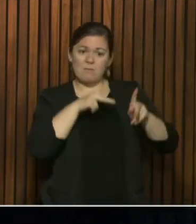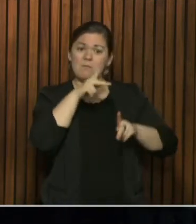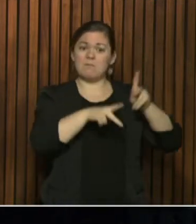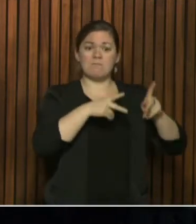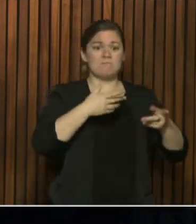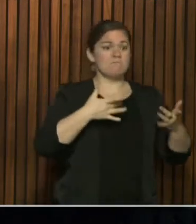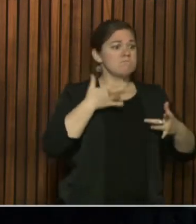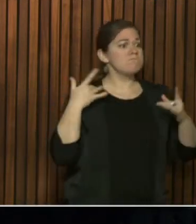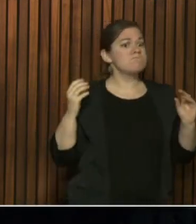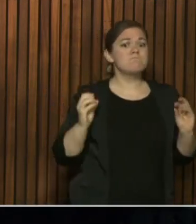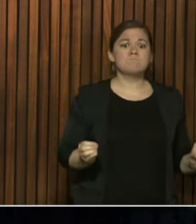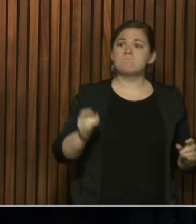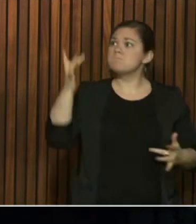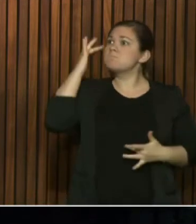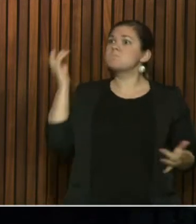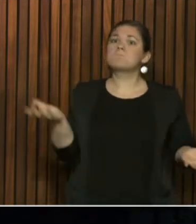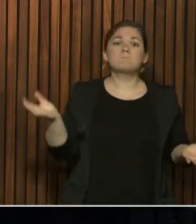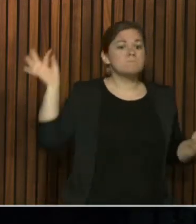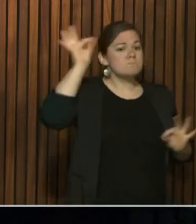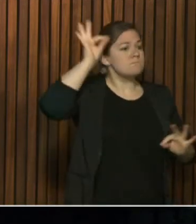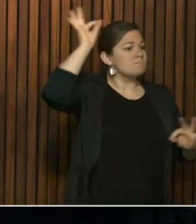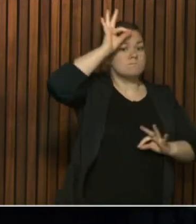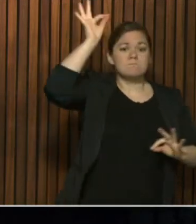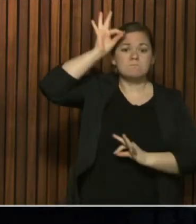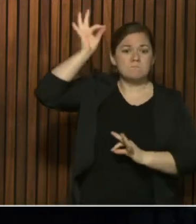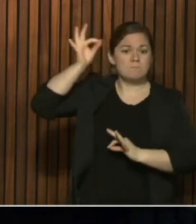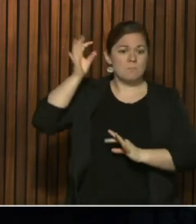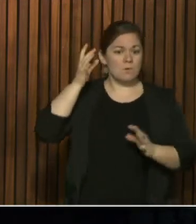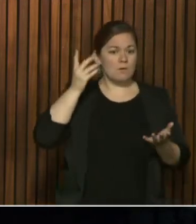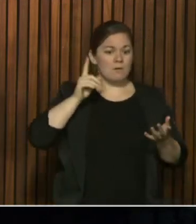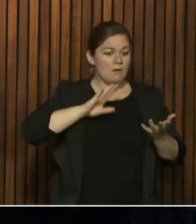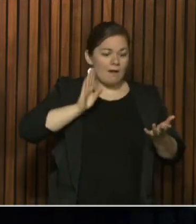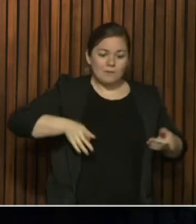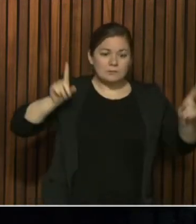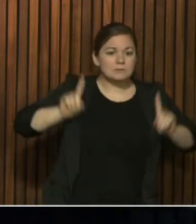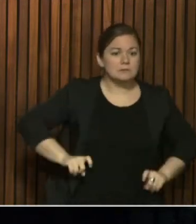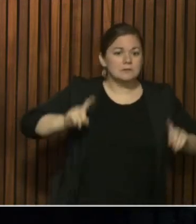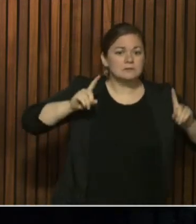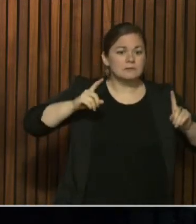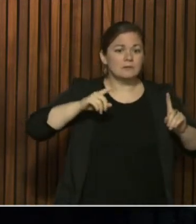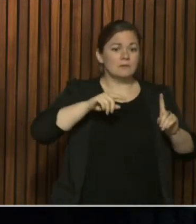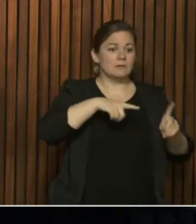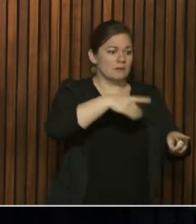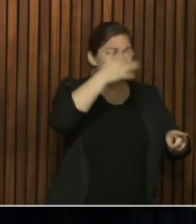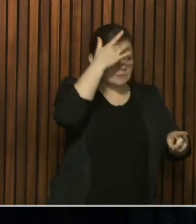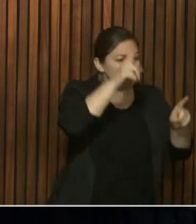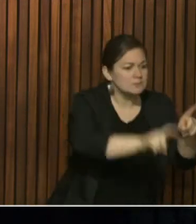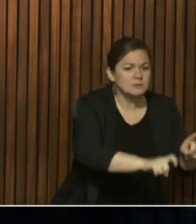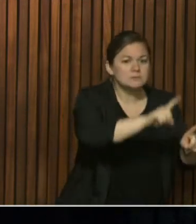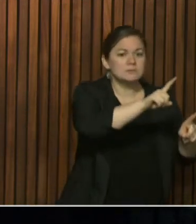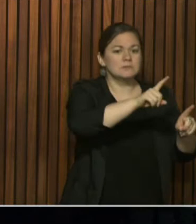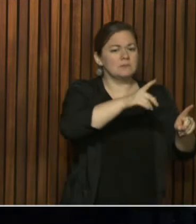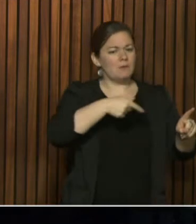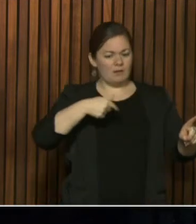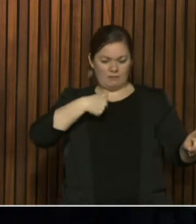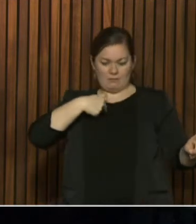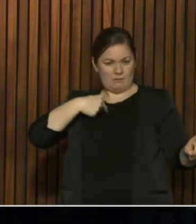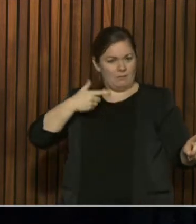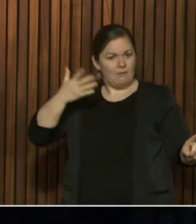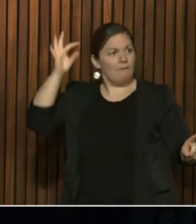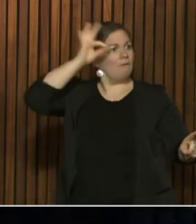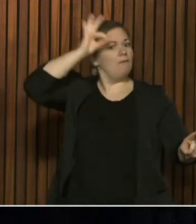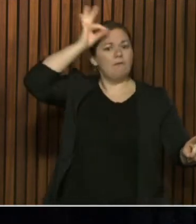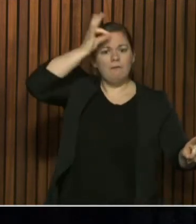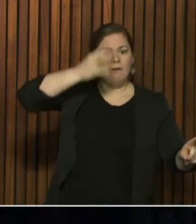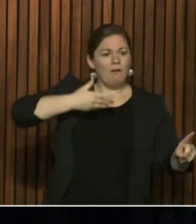now only symptomatic folks are being tested? So how are these homes supposed to properly isolate people who may be transmitting